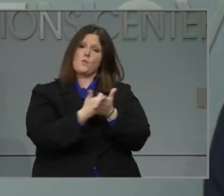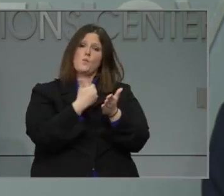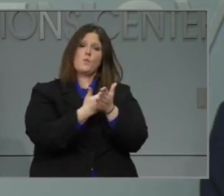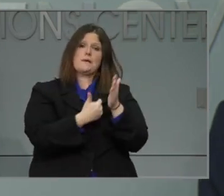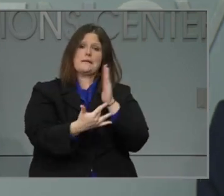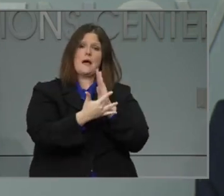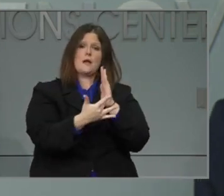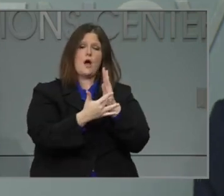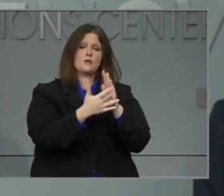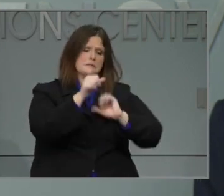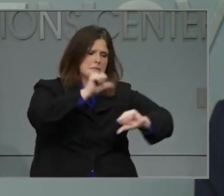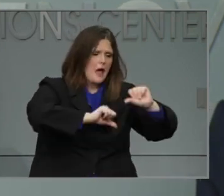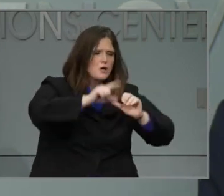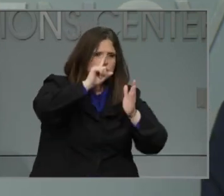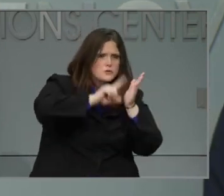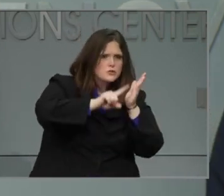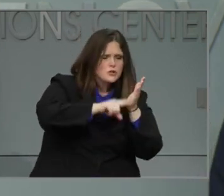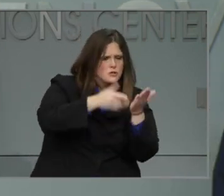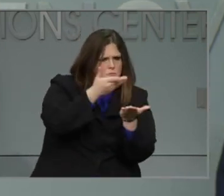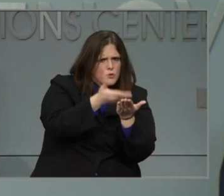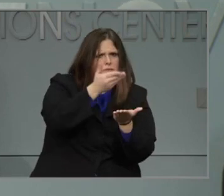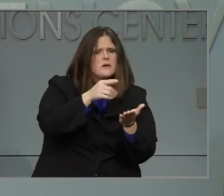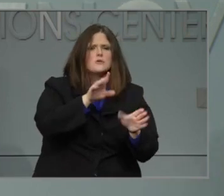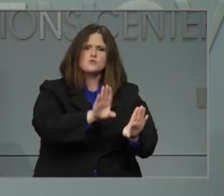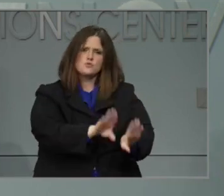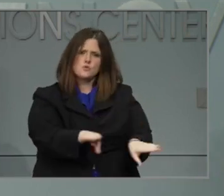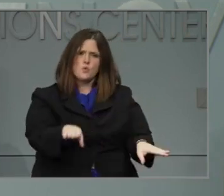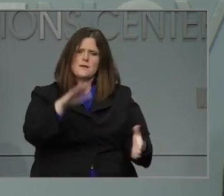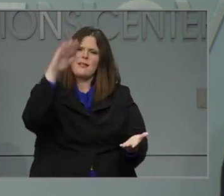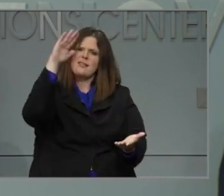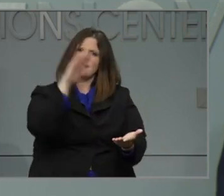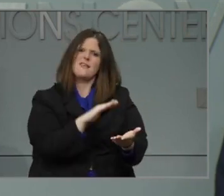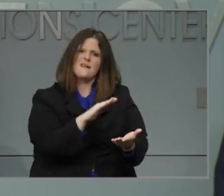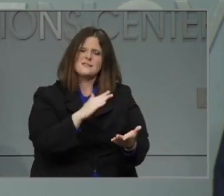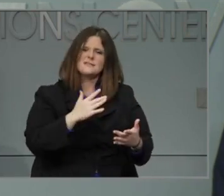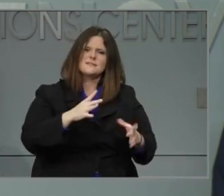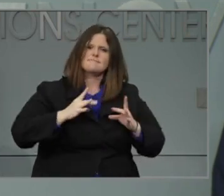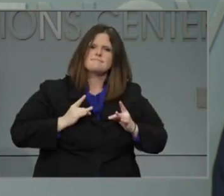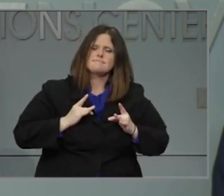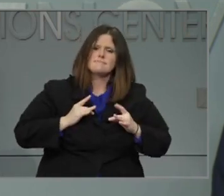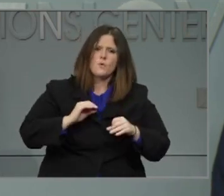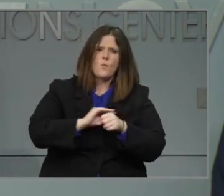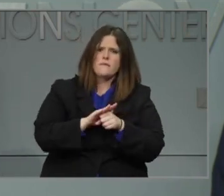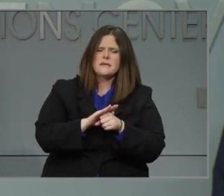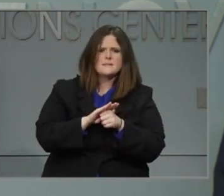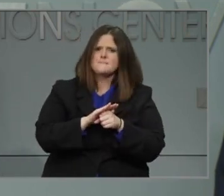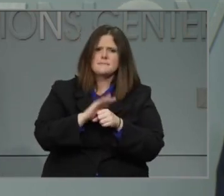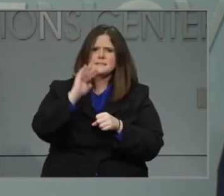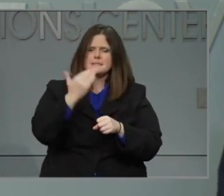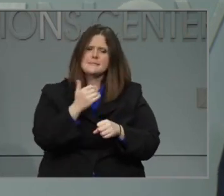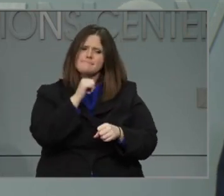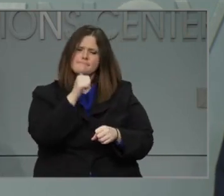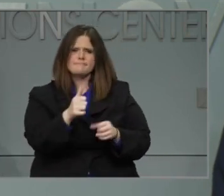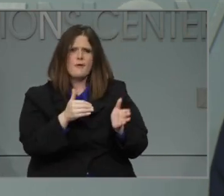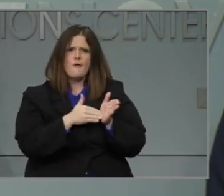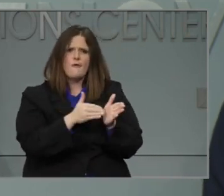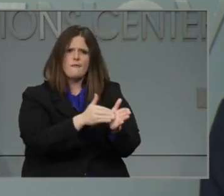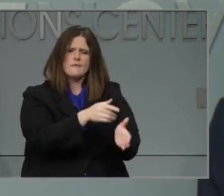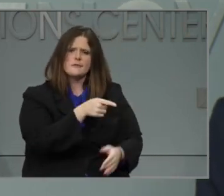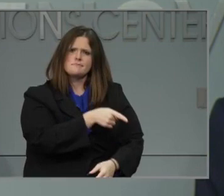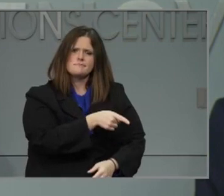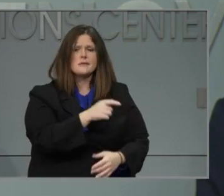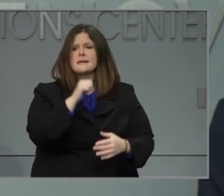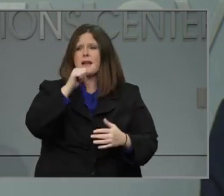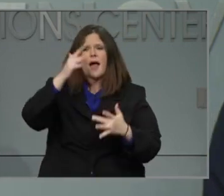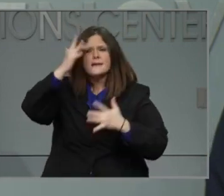that younger children are less likely to become infected, less likely to have symptoms, experience severe disease, and less